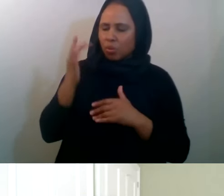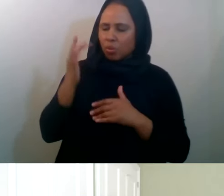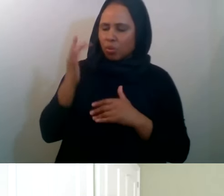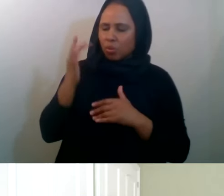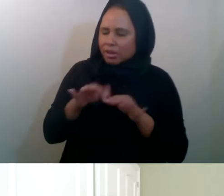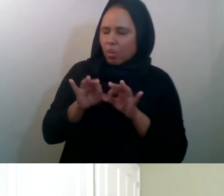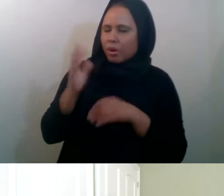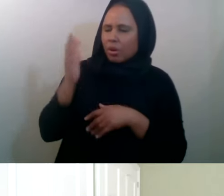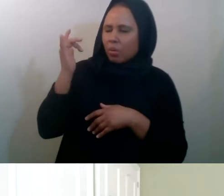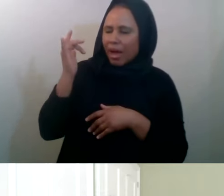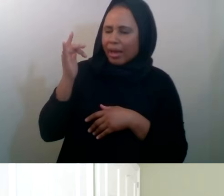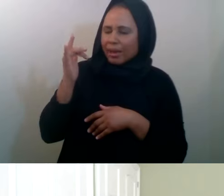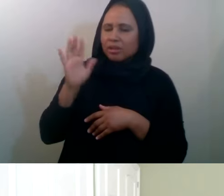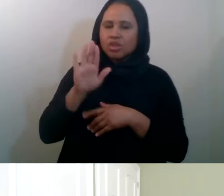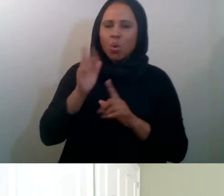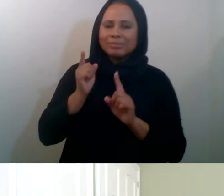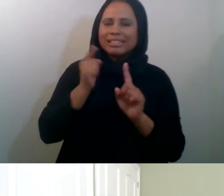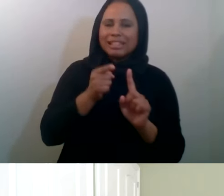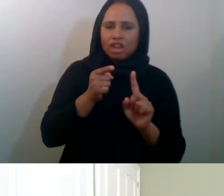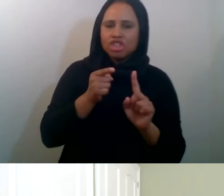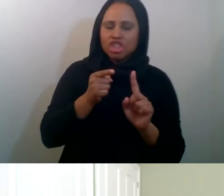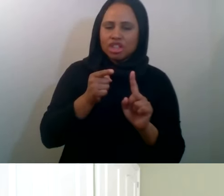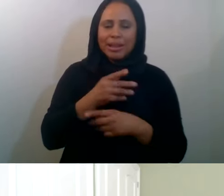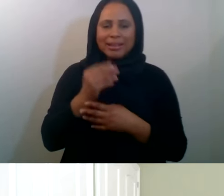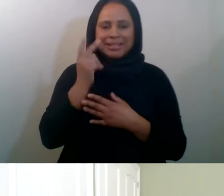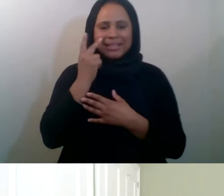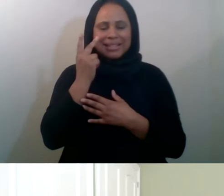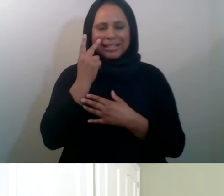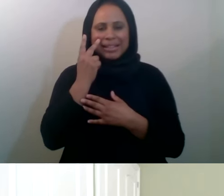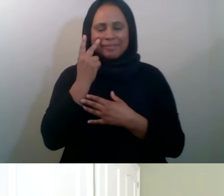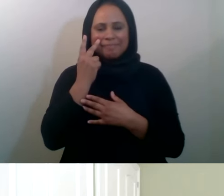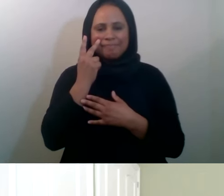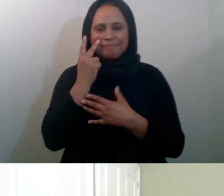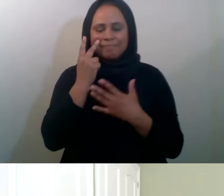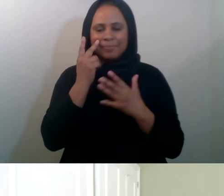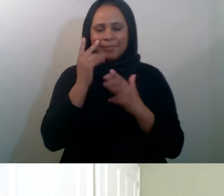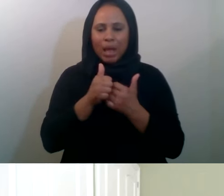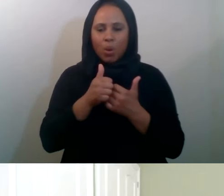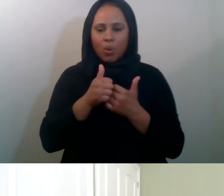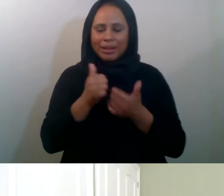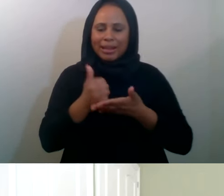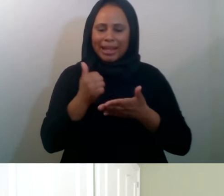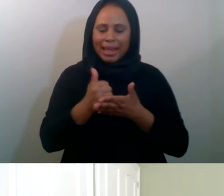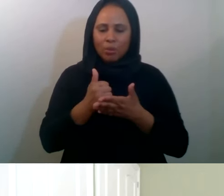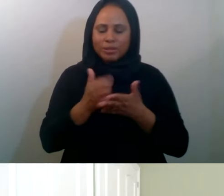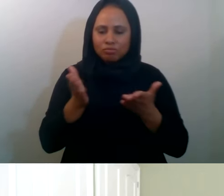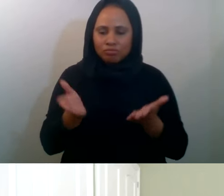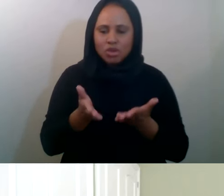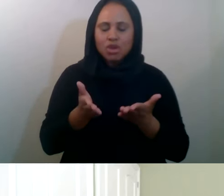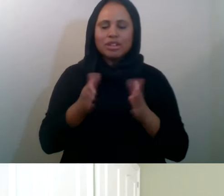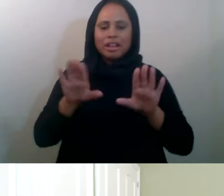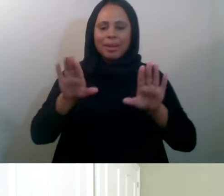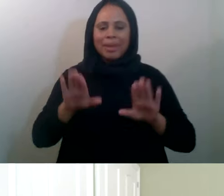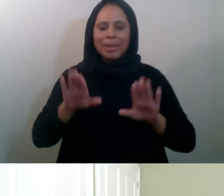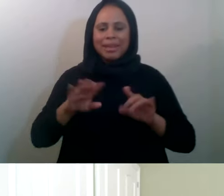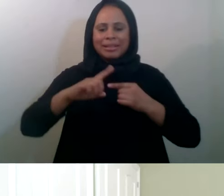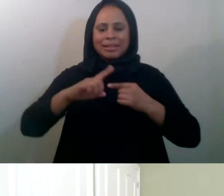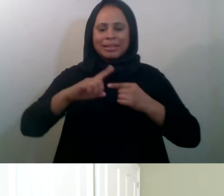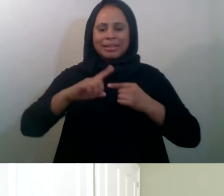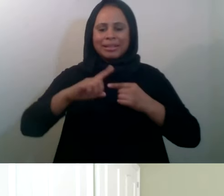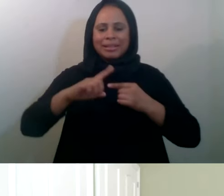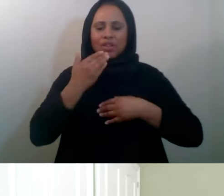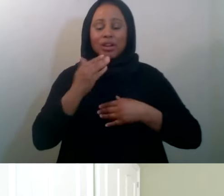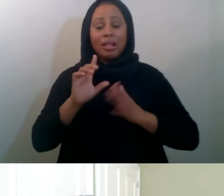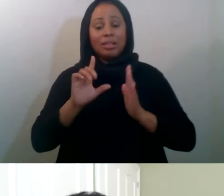then seeing how that ends up, uh, taking part in this amazing cycle of good that, that later you just get to kind of reap the benefits of.